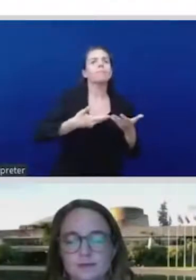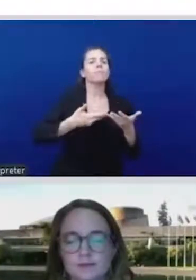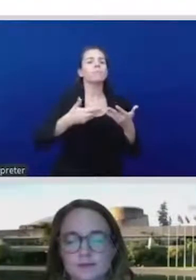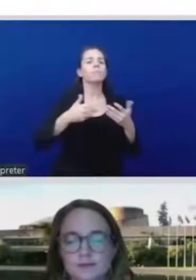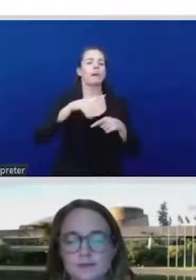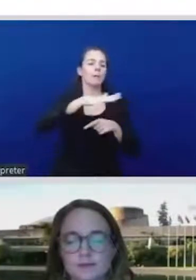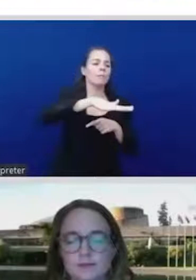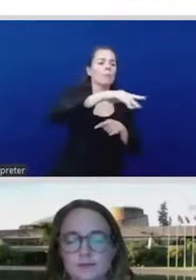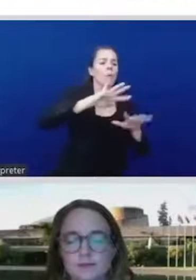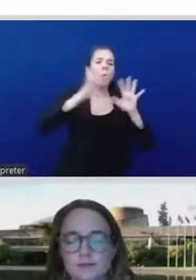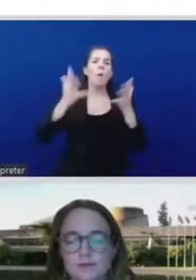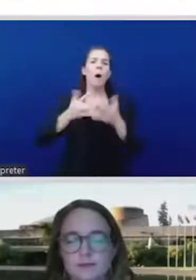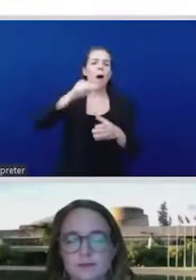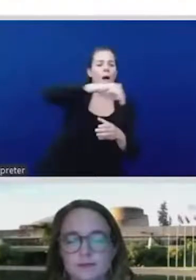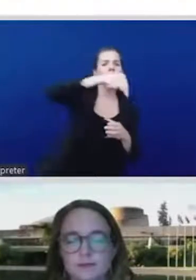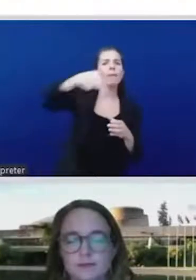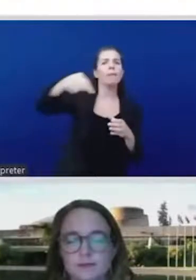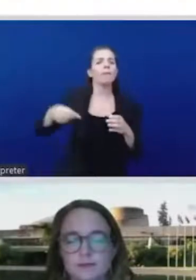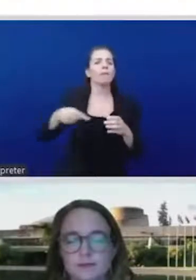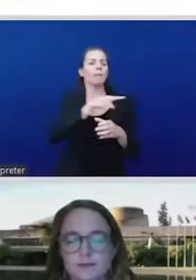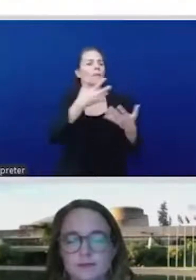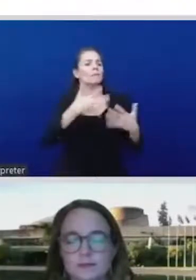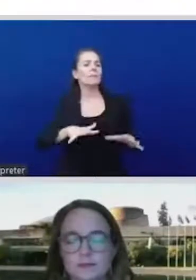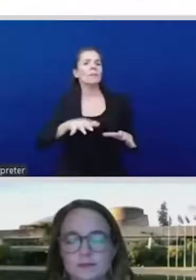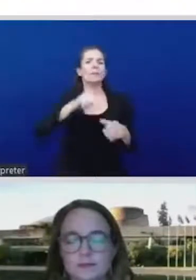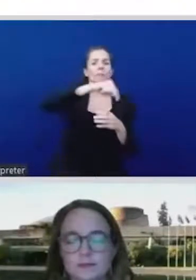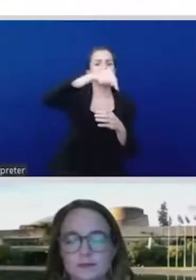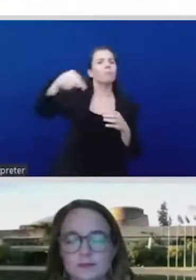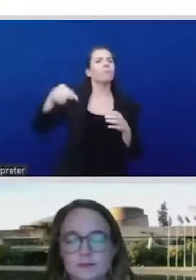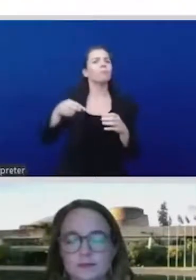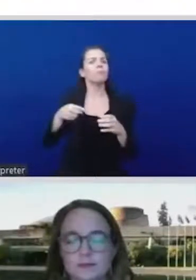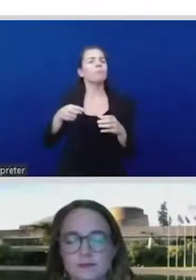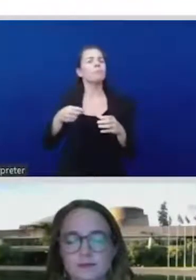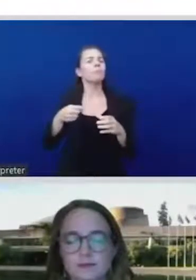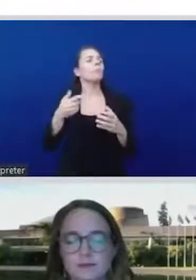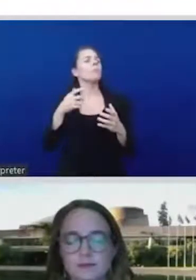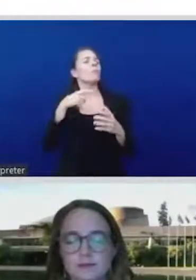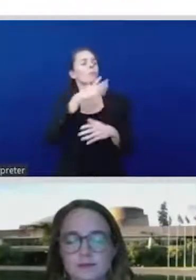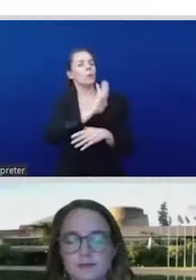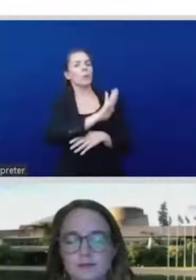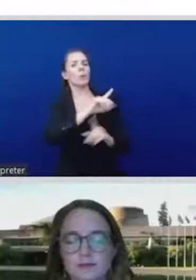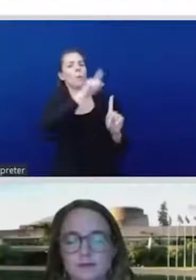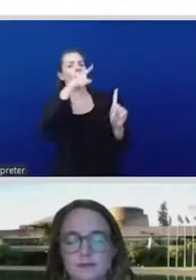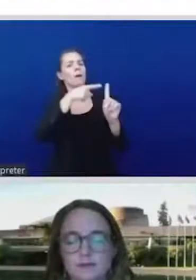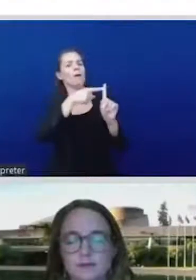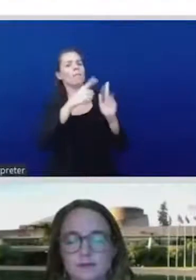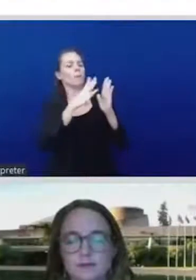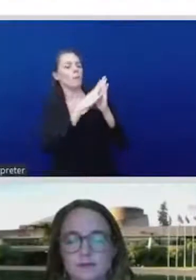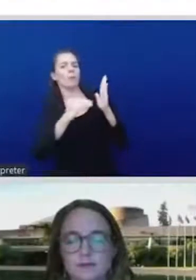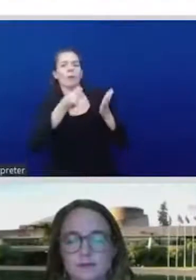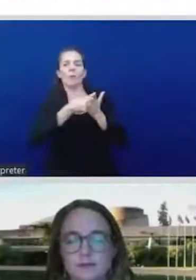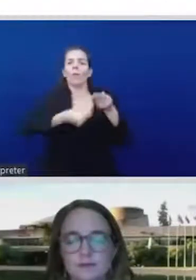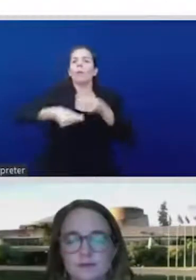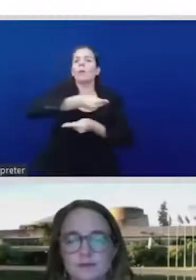model challenges now and what is, what is, what are the main debates today, and how